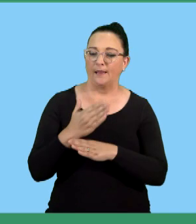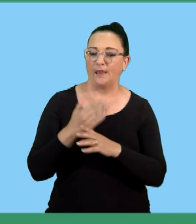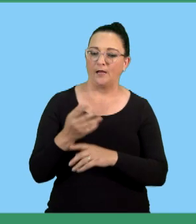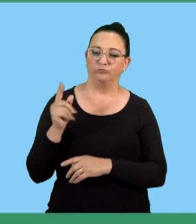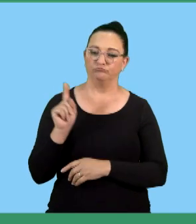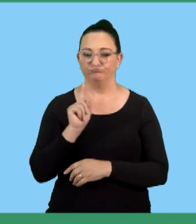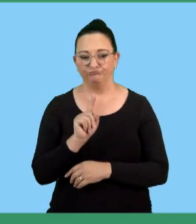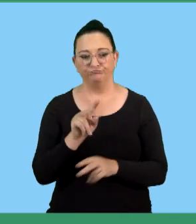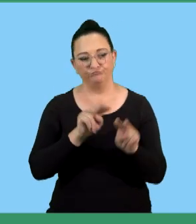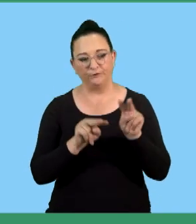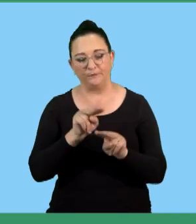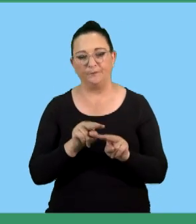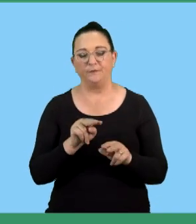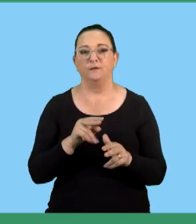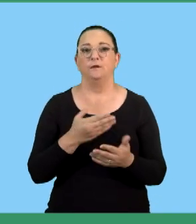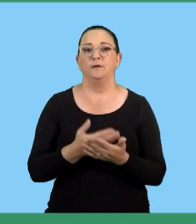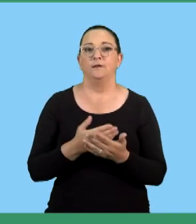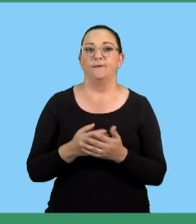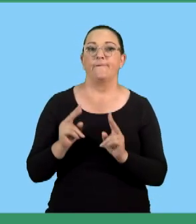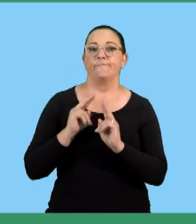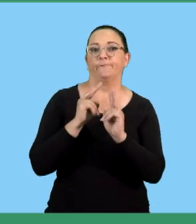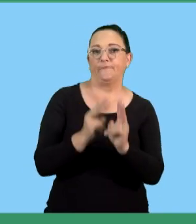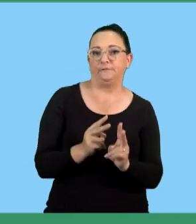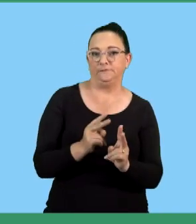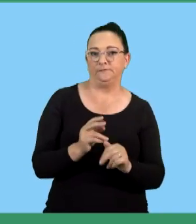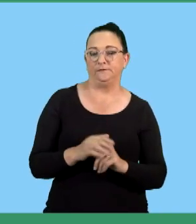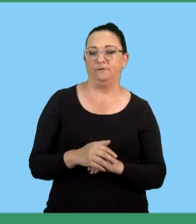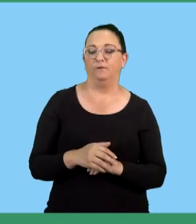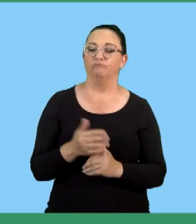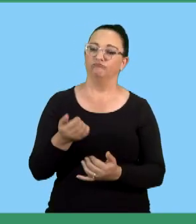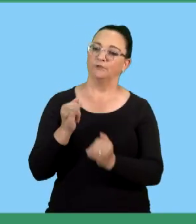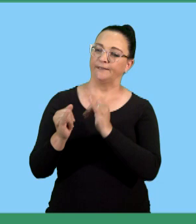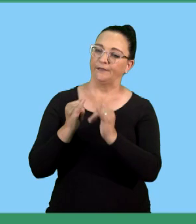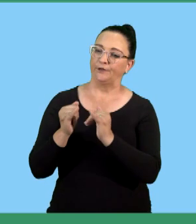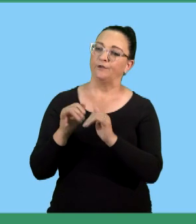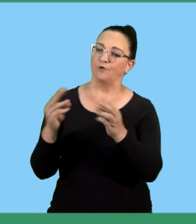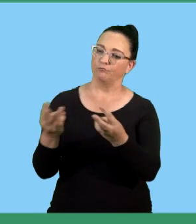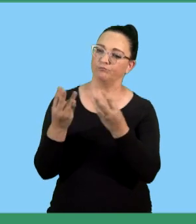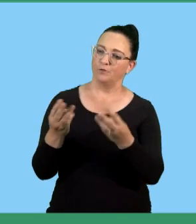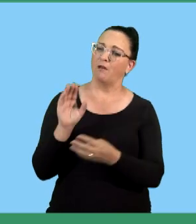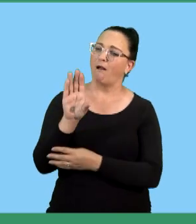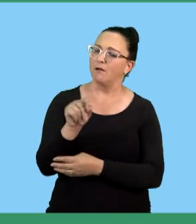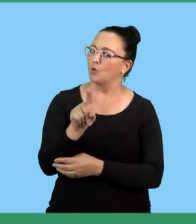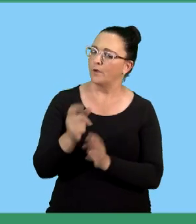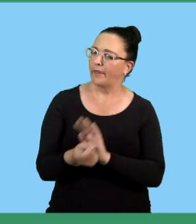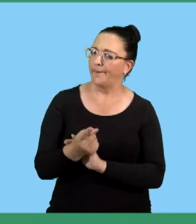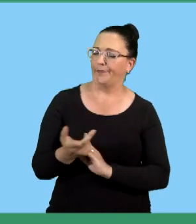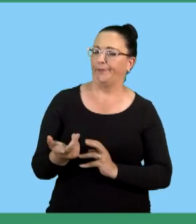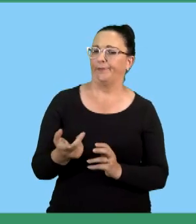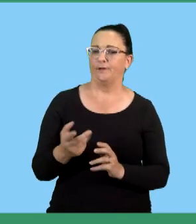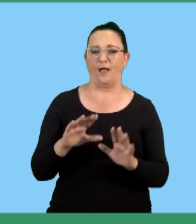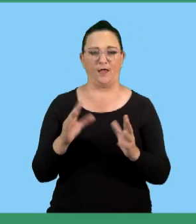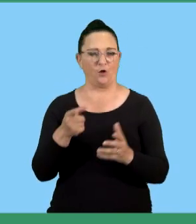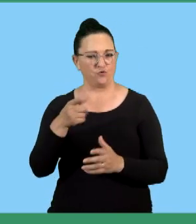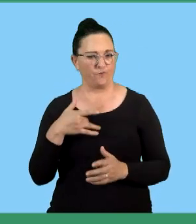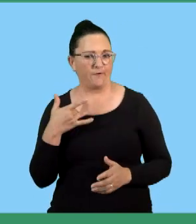inspectors are conducting these visits to interview employees because they want to ask them that, okay, what happened?